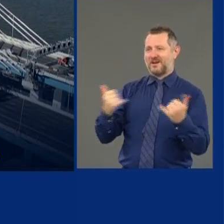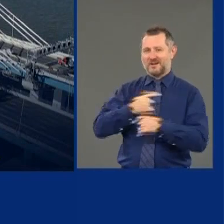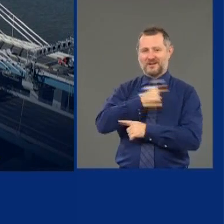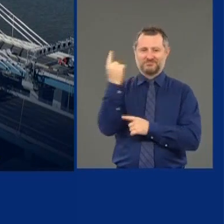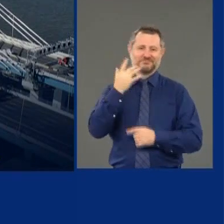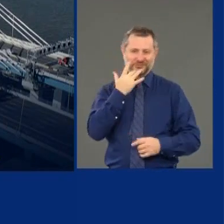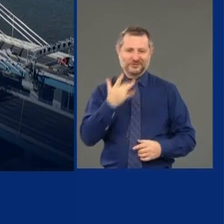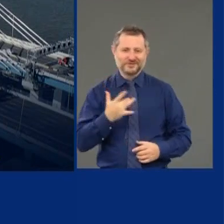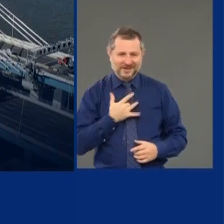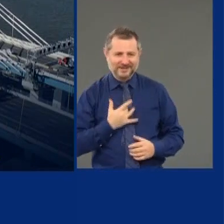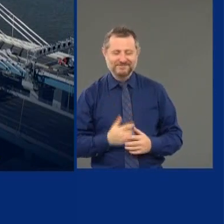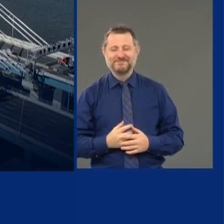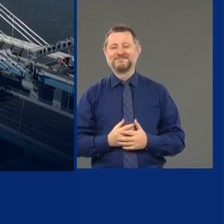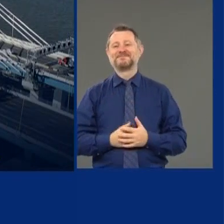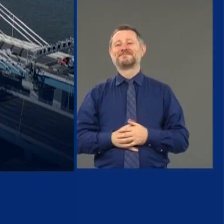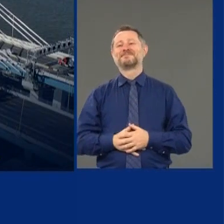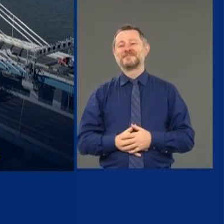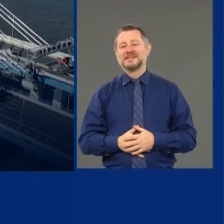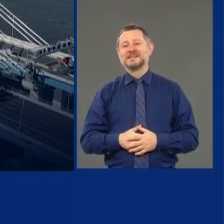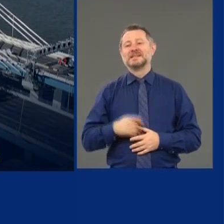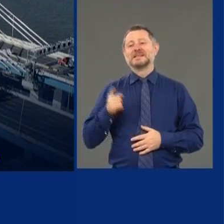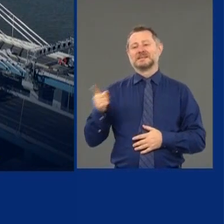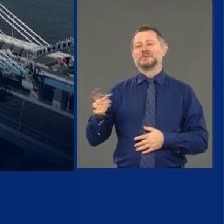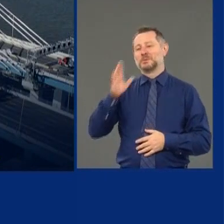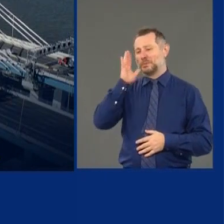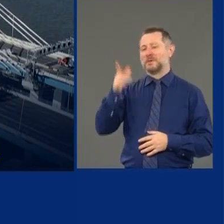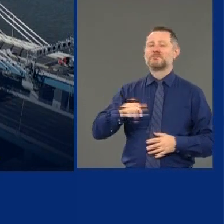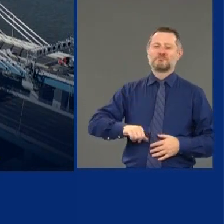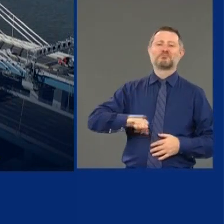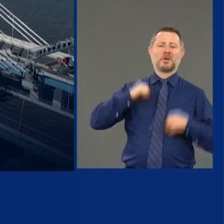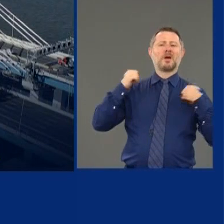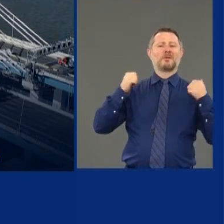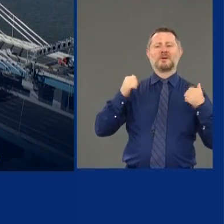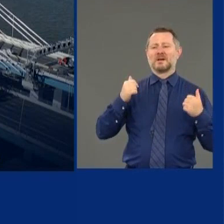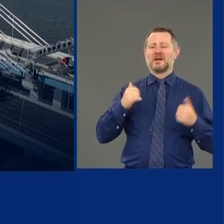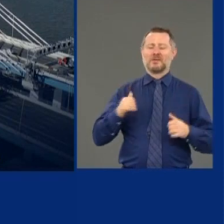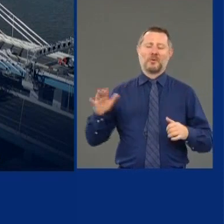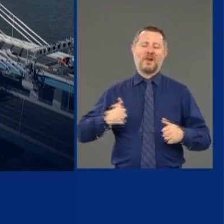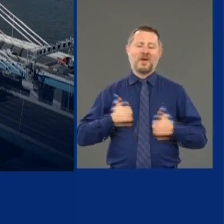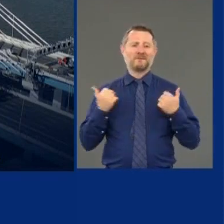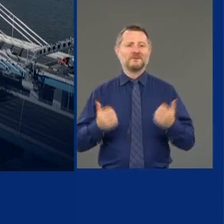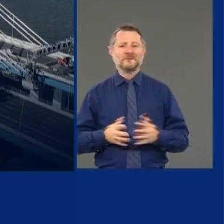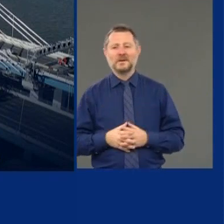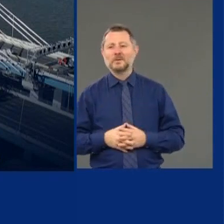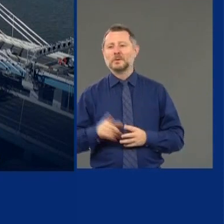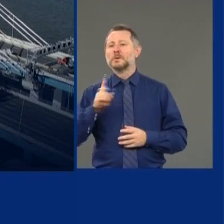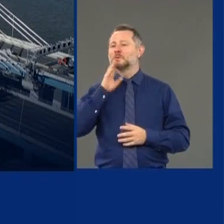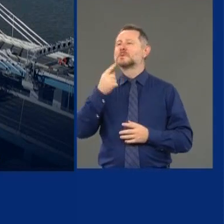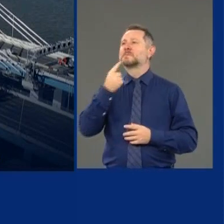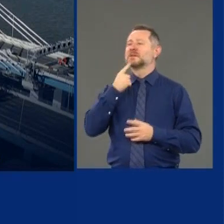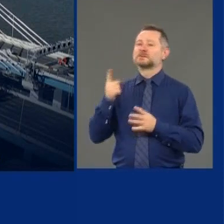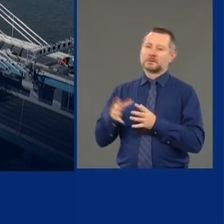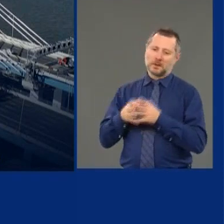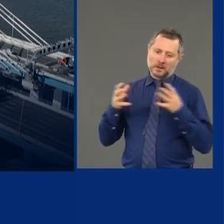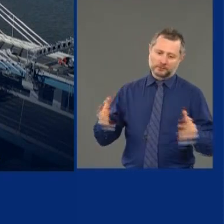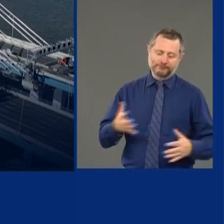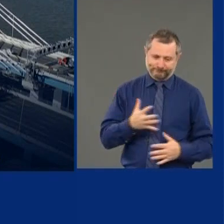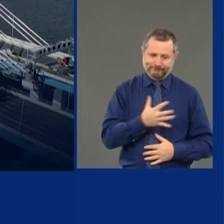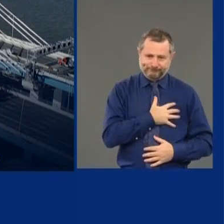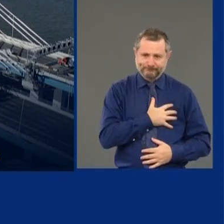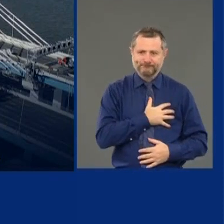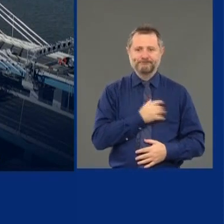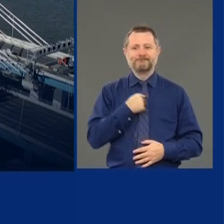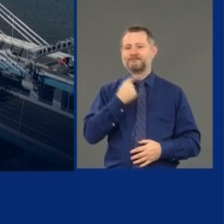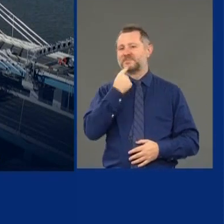And he would be very proud today. I miss him very much. I miss him every